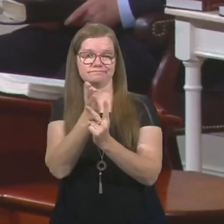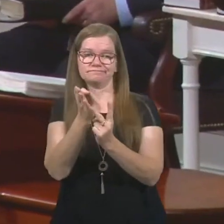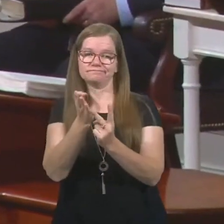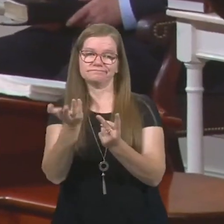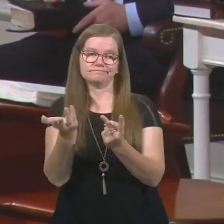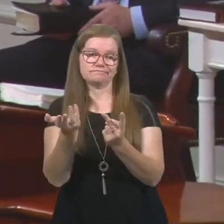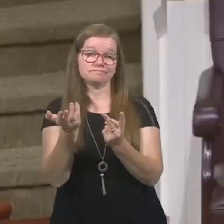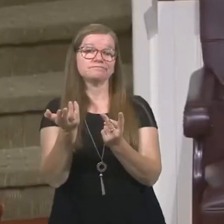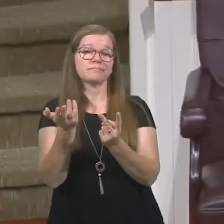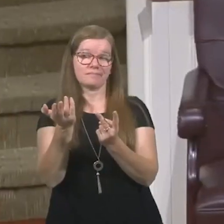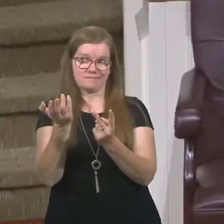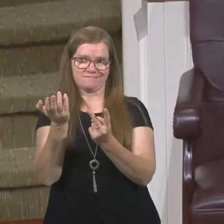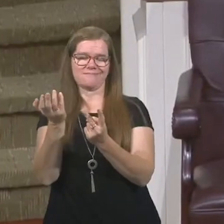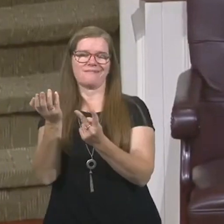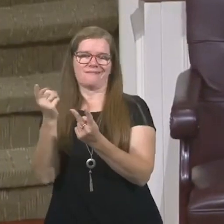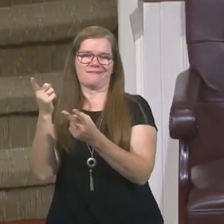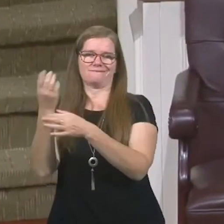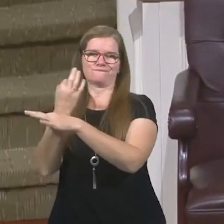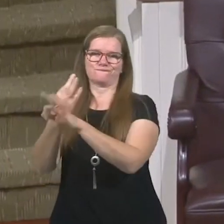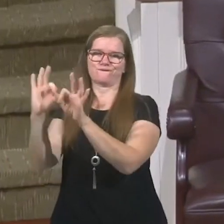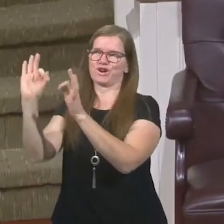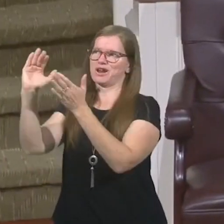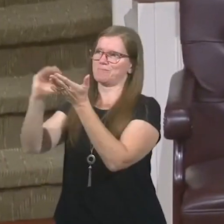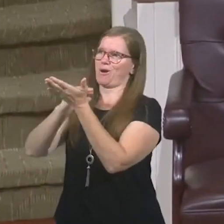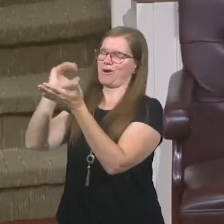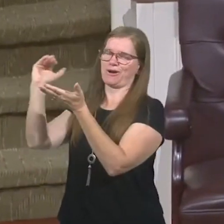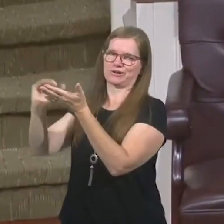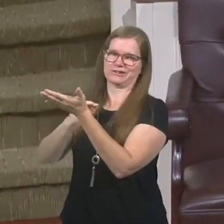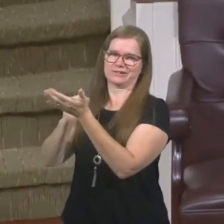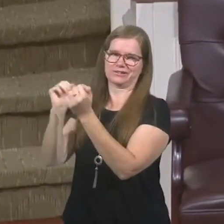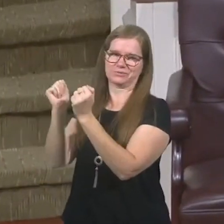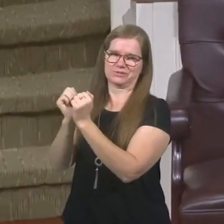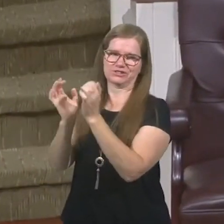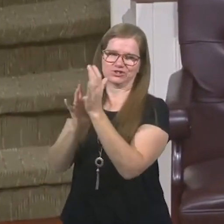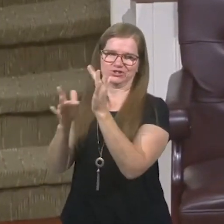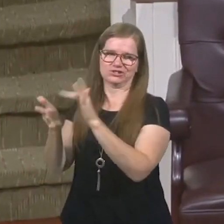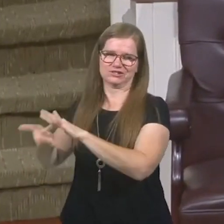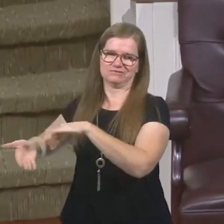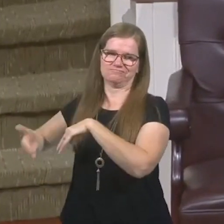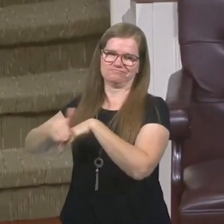And there, you get a free pardon covered by the righteousness of Jesus.